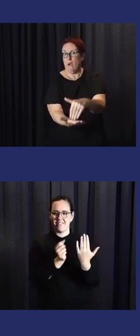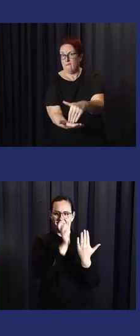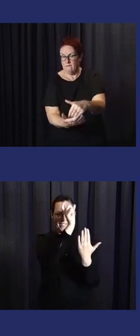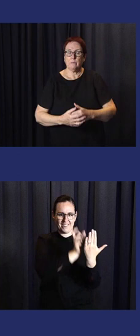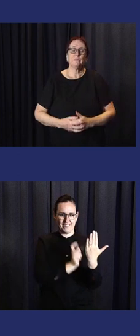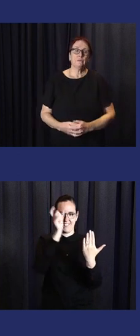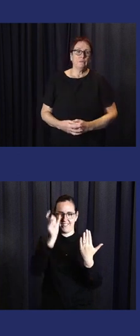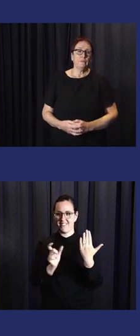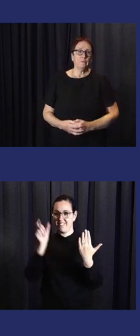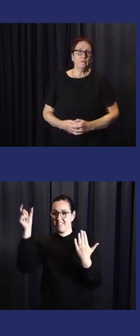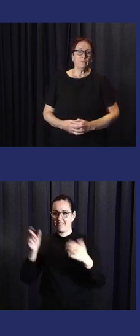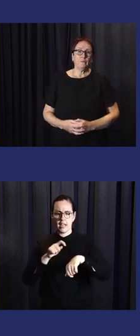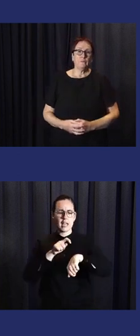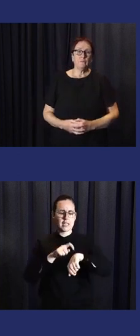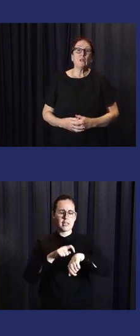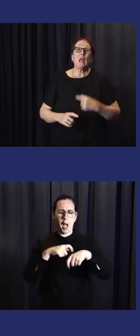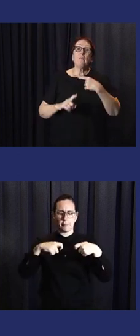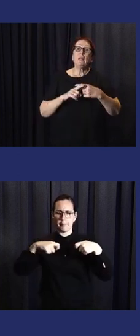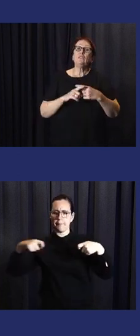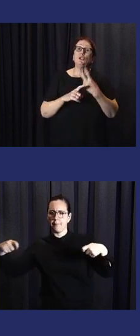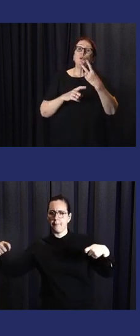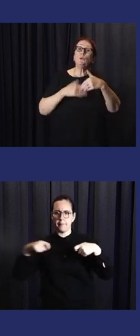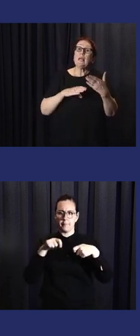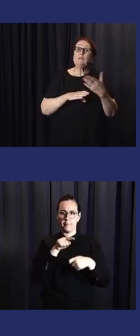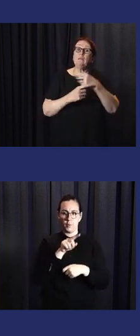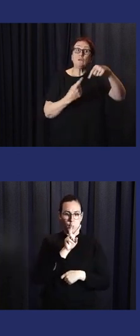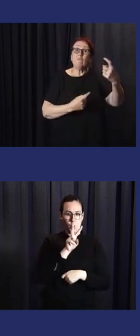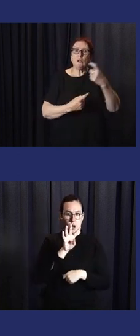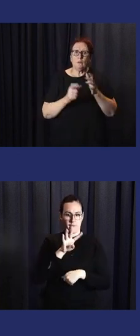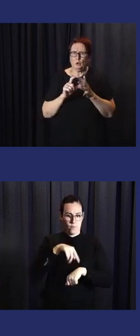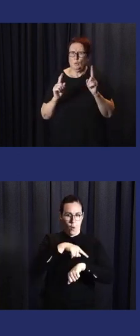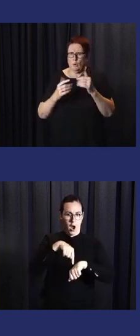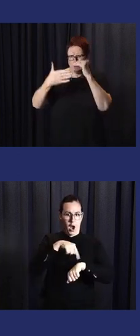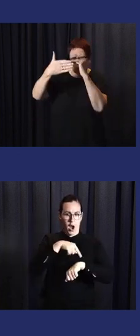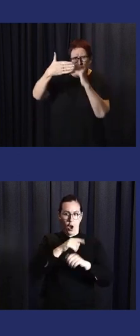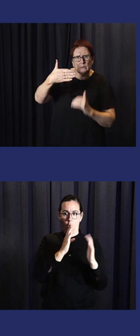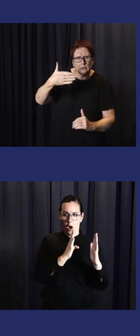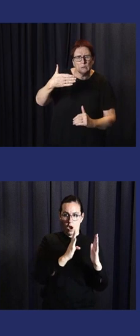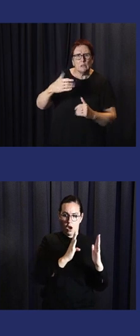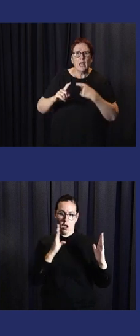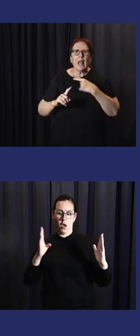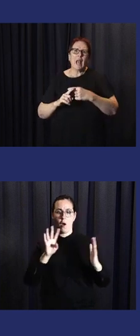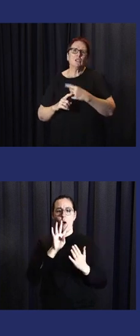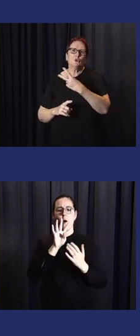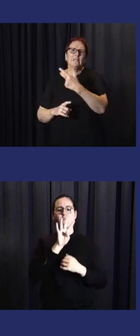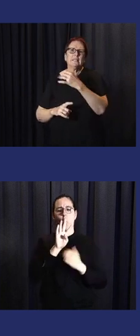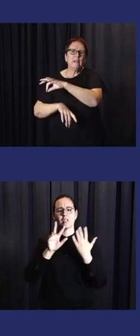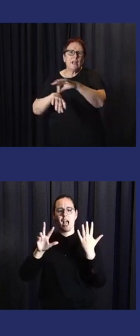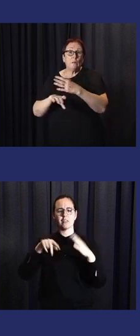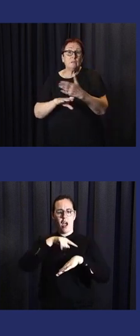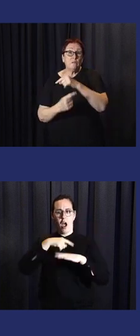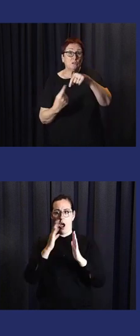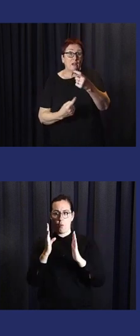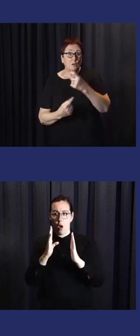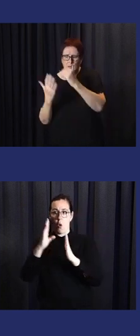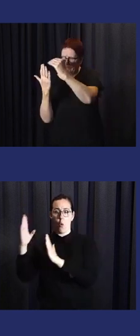24 hours before the typhoon comes, and what they should do 48 hours before